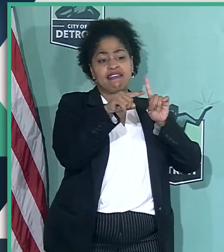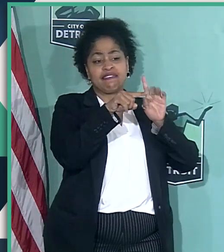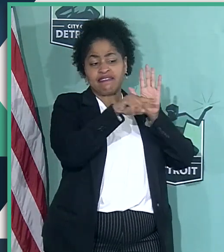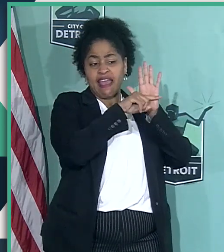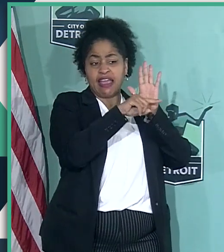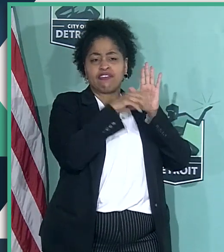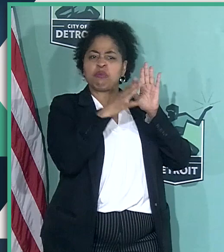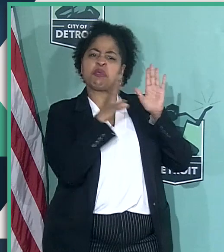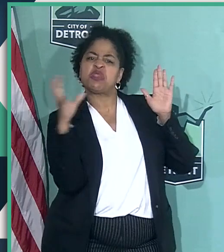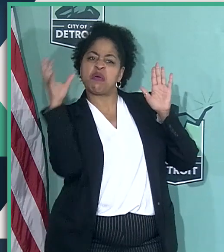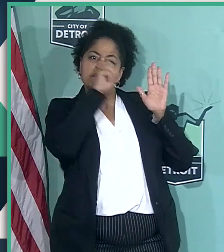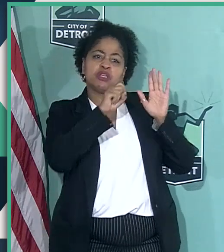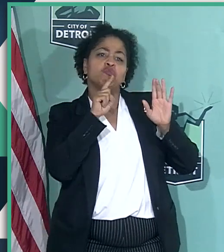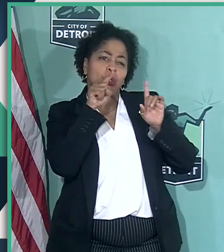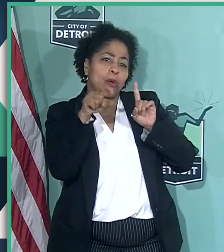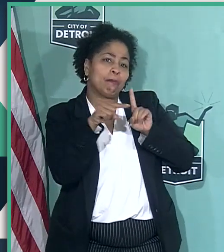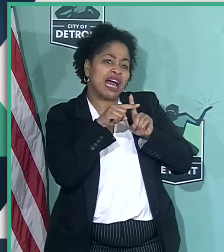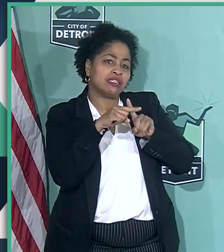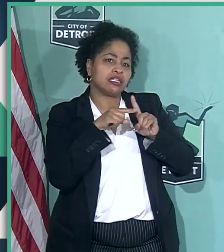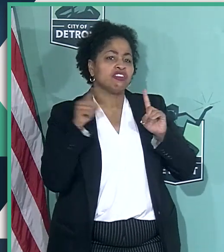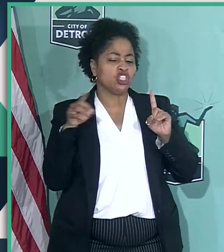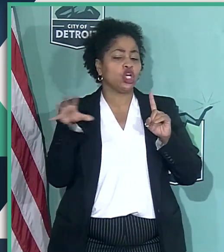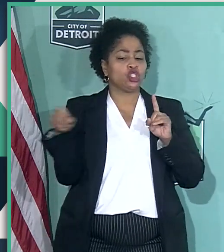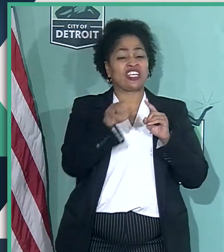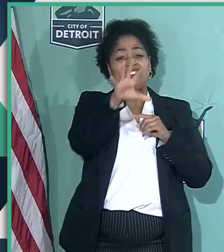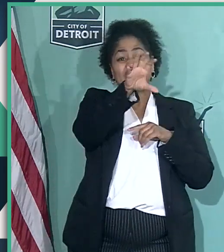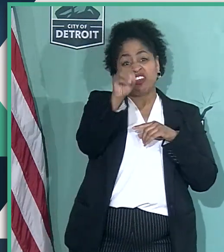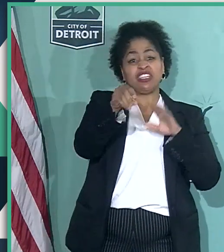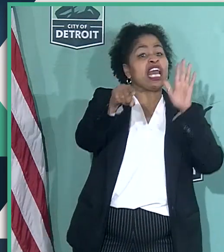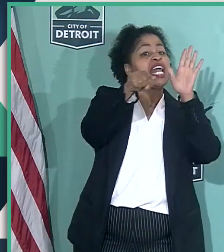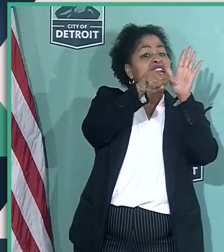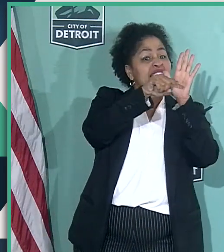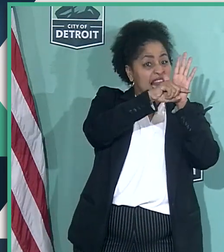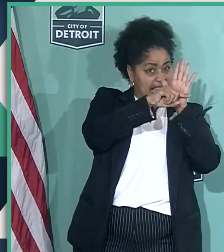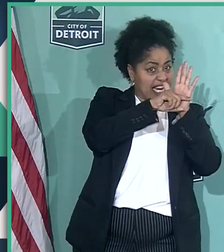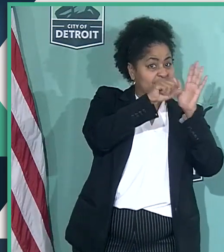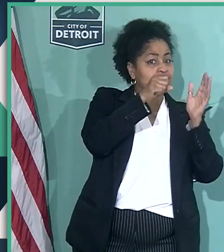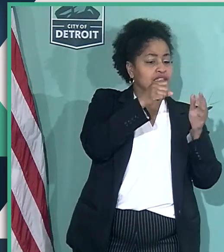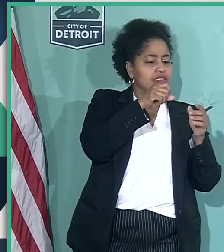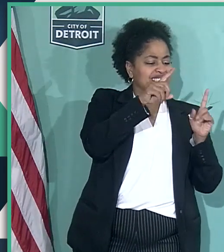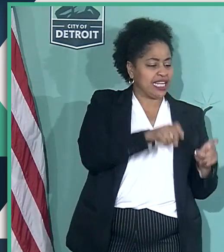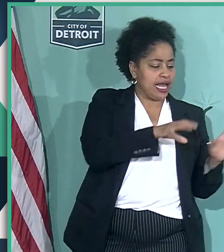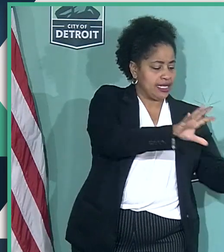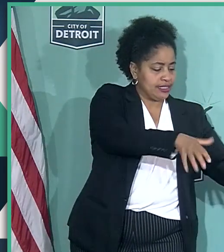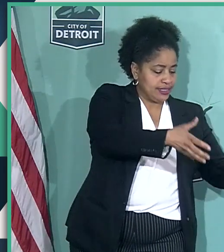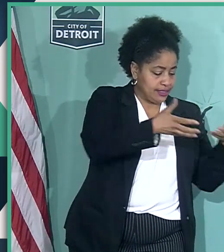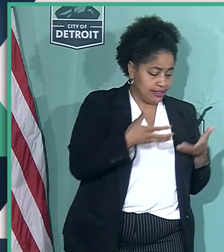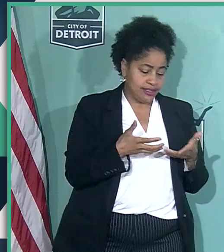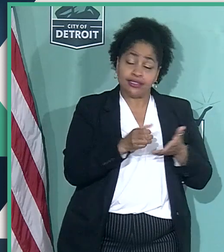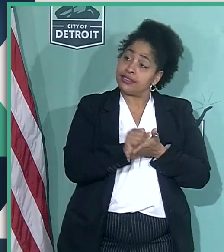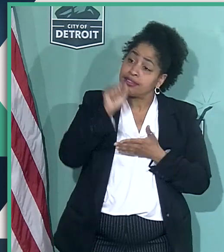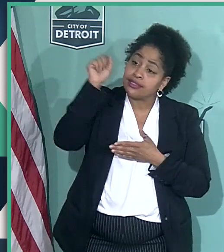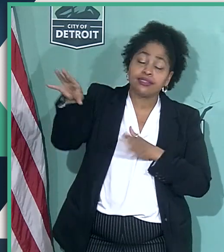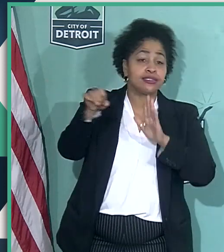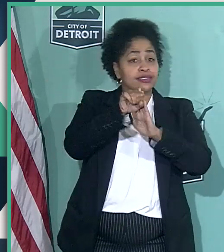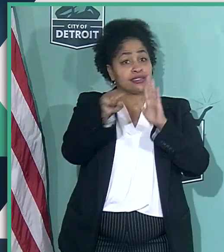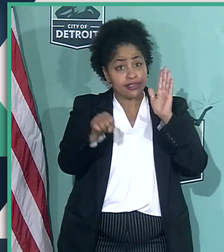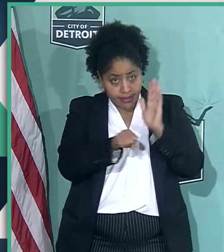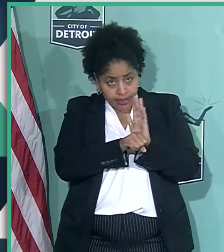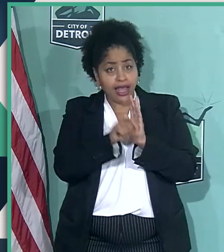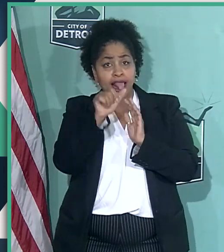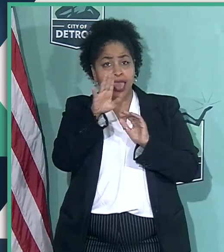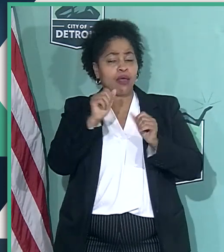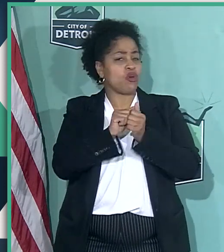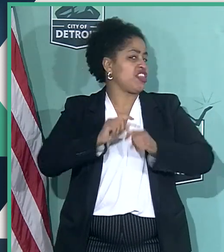missing some. She took 50 negative samples, sent them all to the state lab with a completely different methodology.